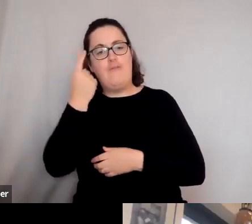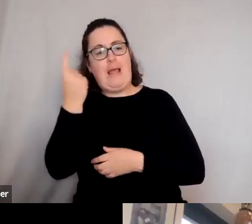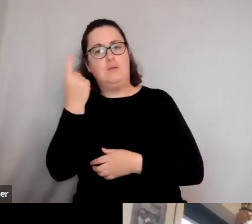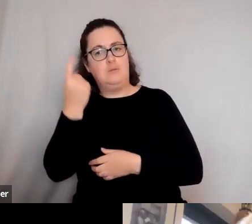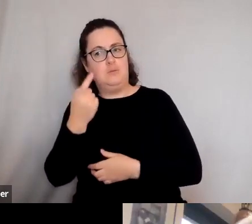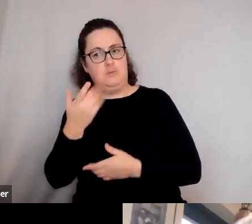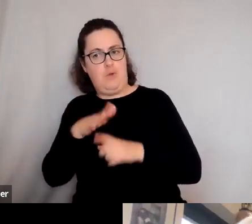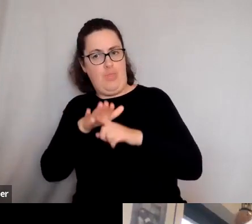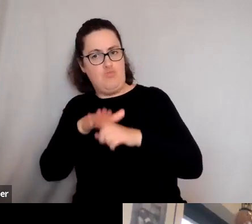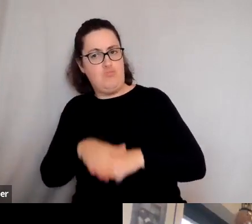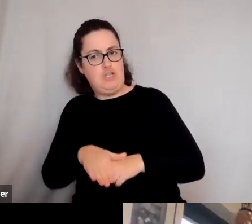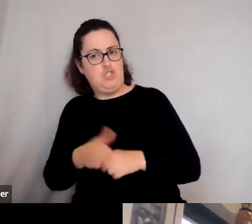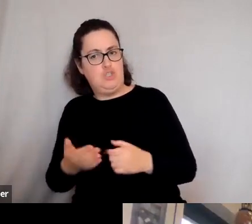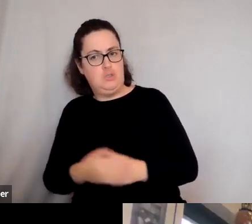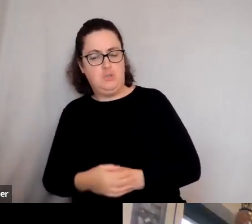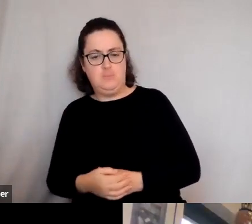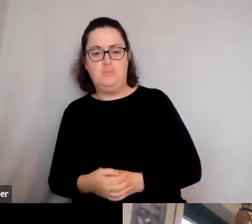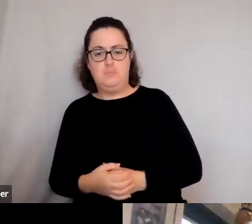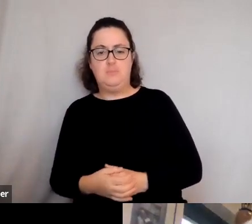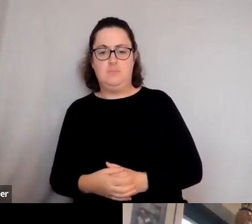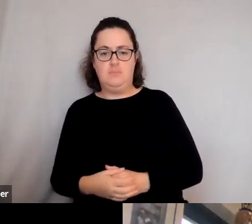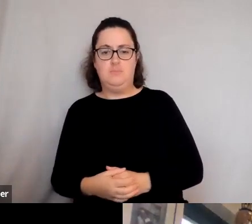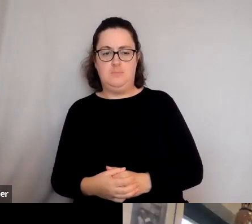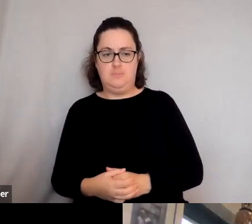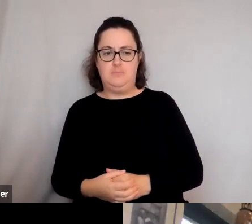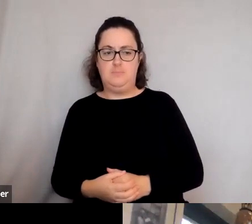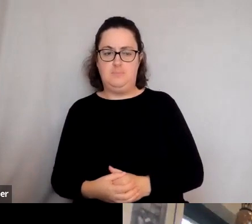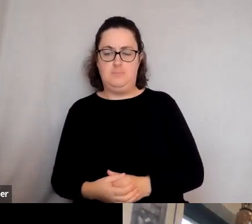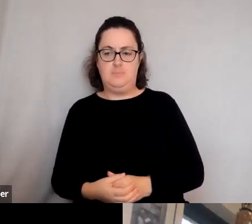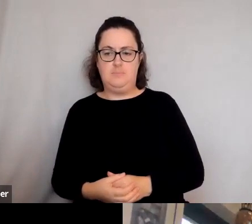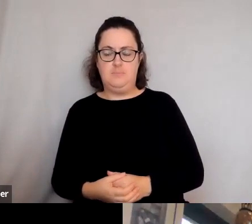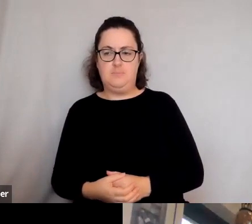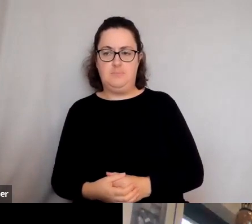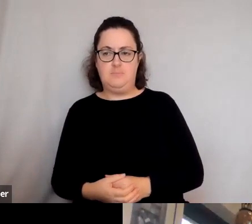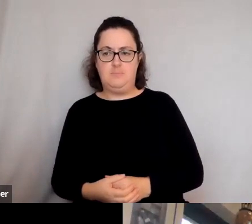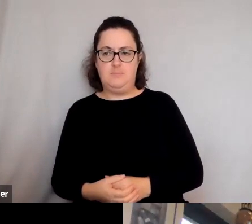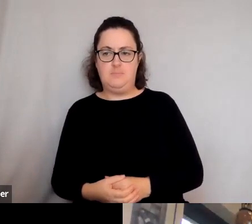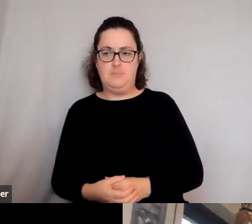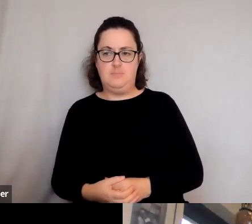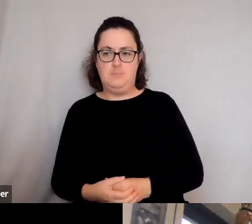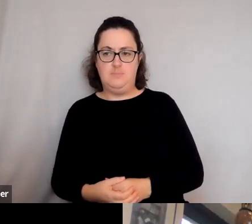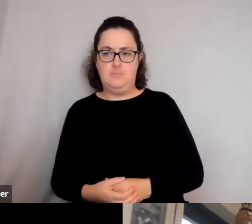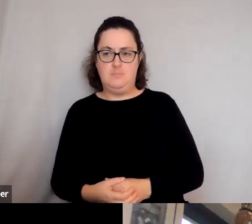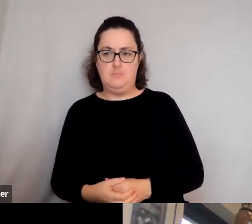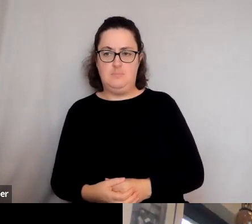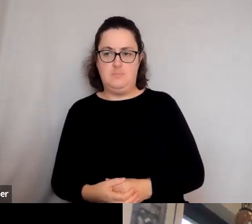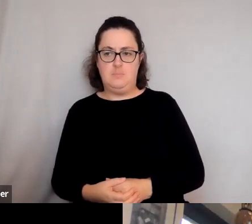nature of the oppression that they are, um, party to. Uh, but I think that you see